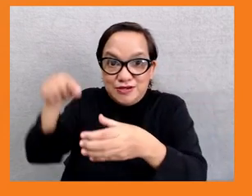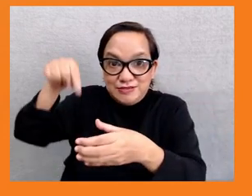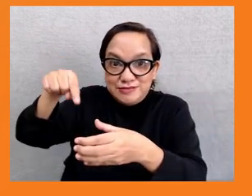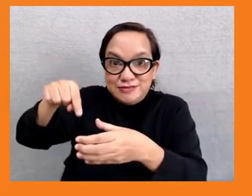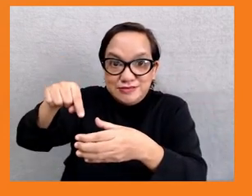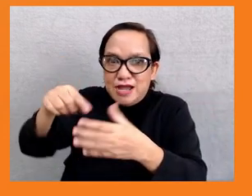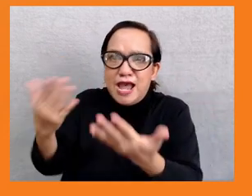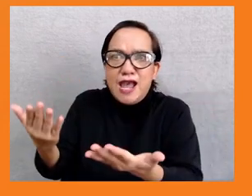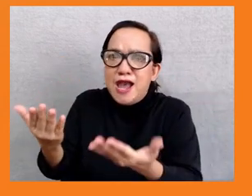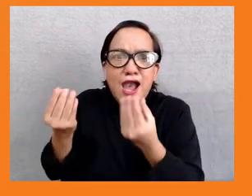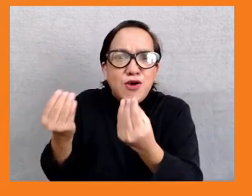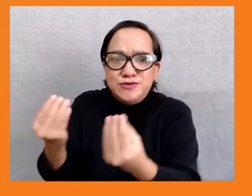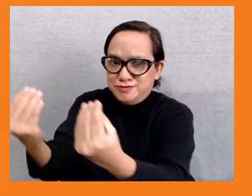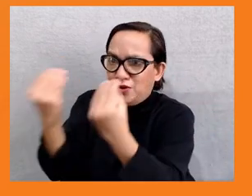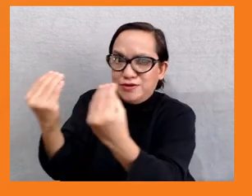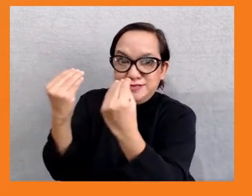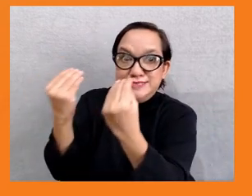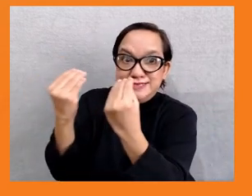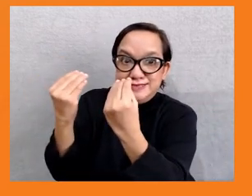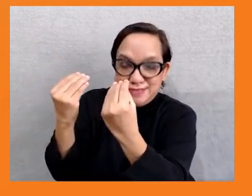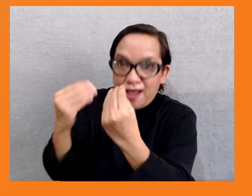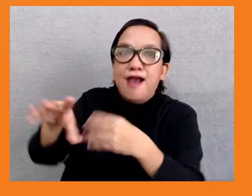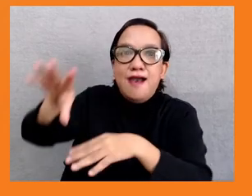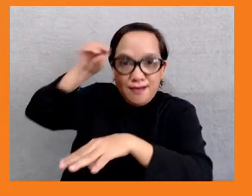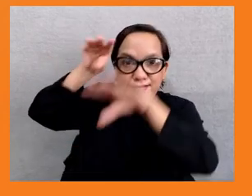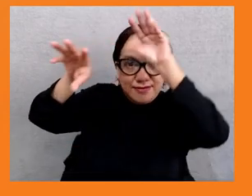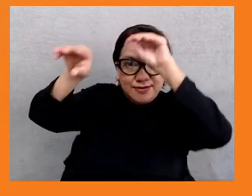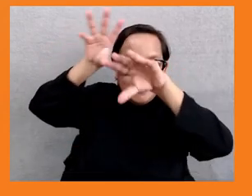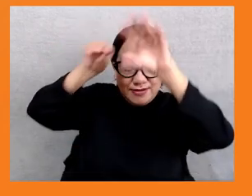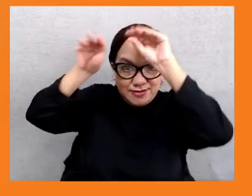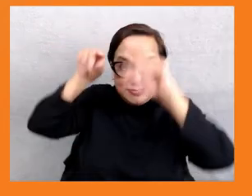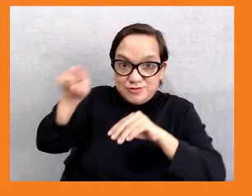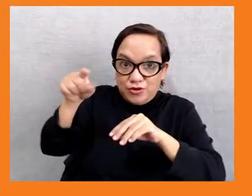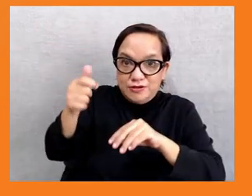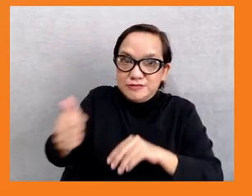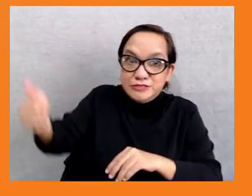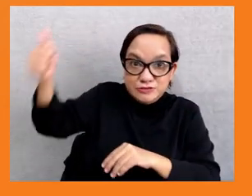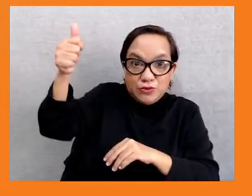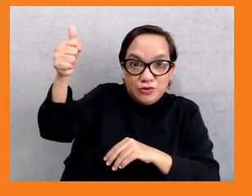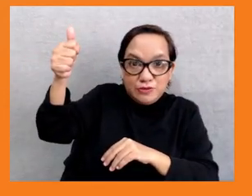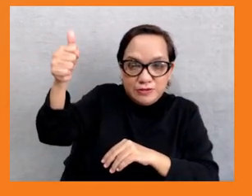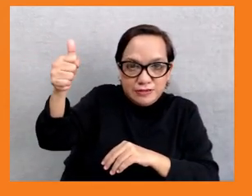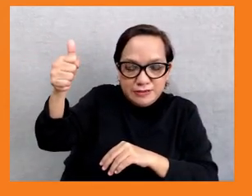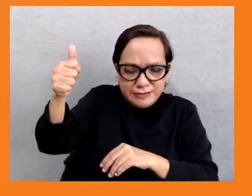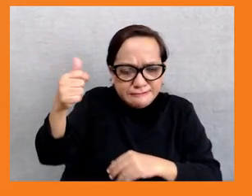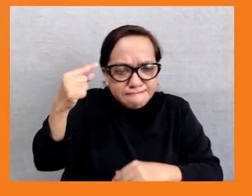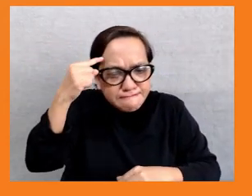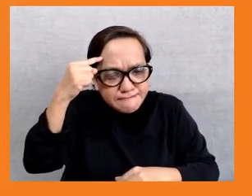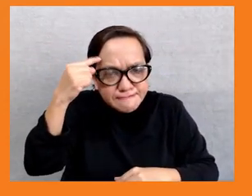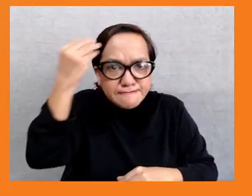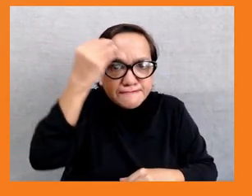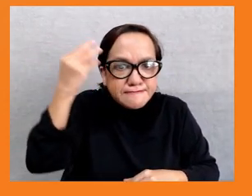CSOs asking us difficult questions, challenge the status quo, and at the same time collaborate with us constructively.